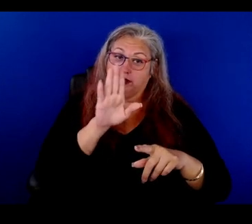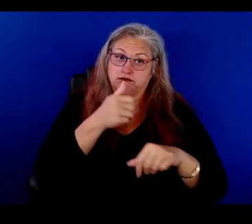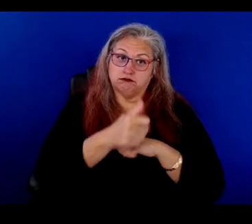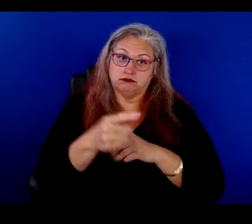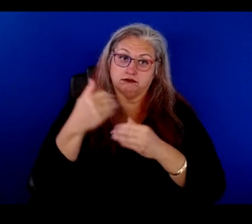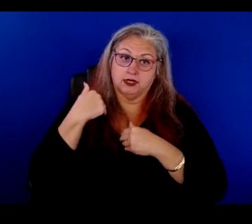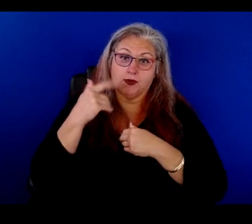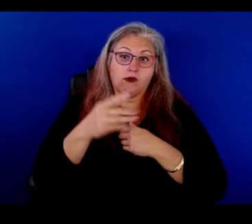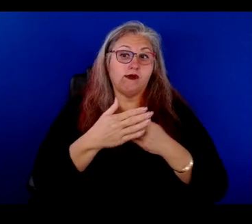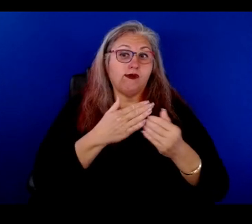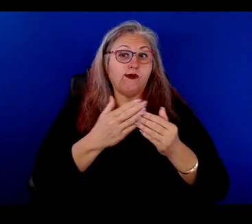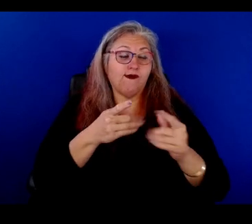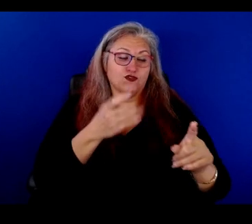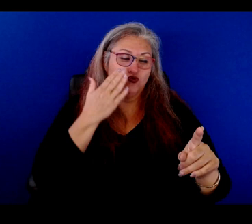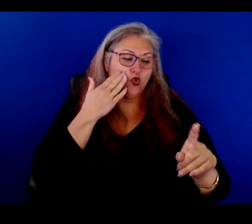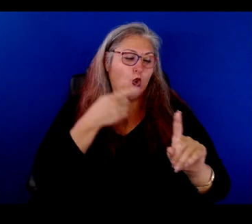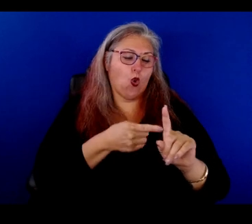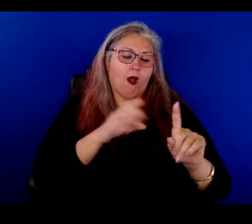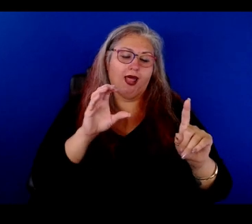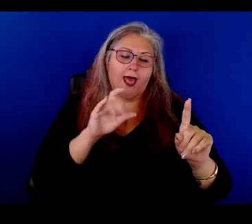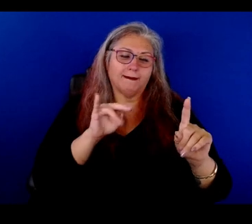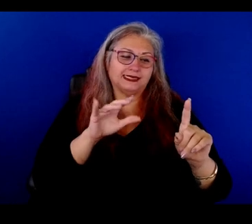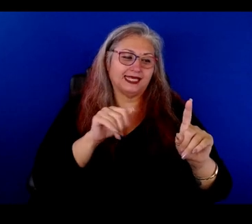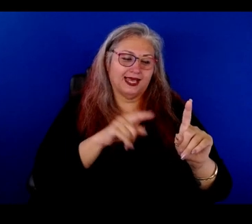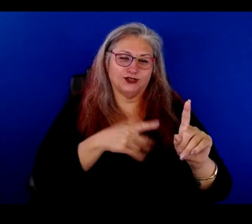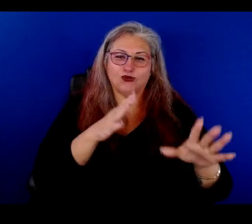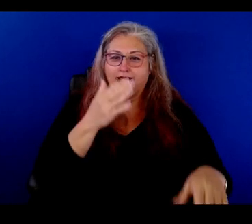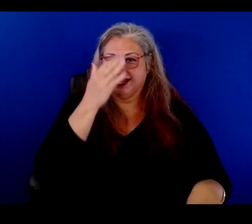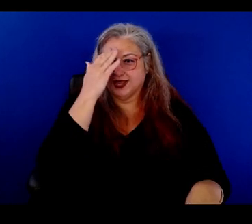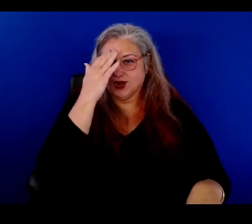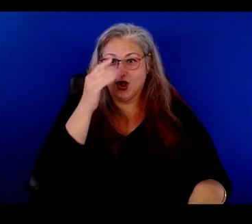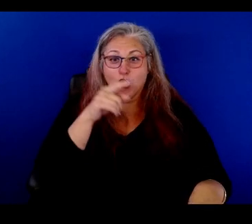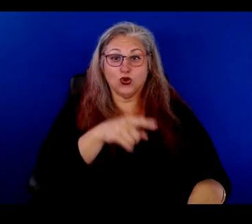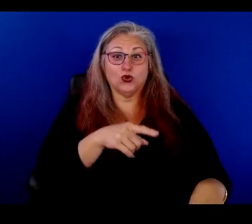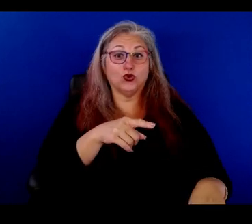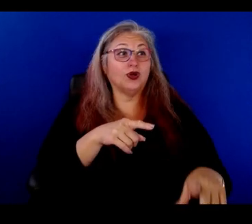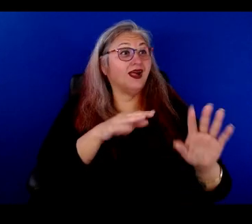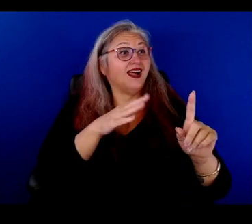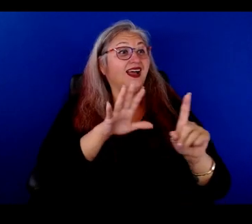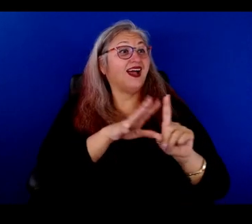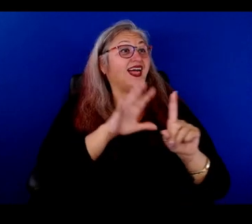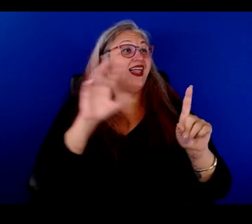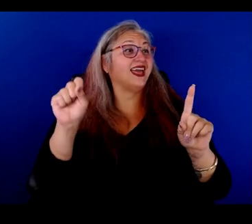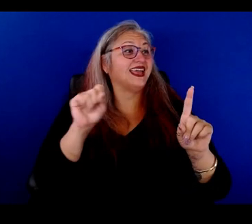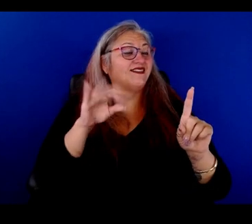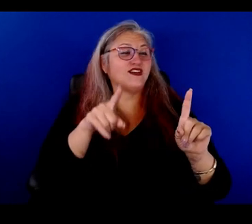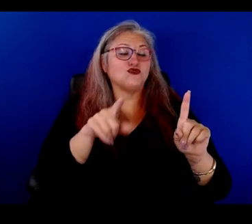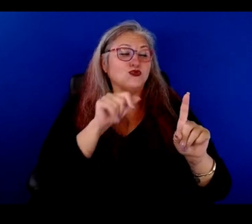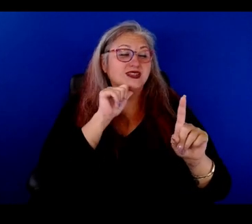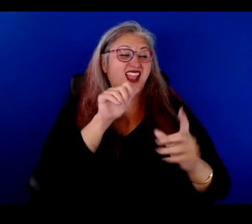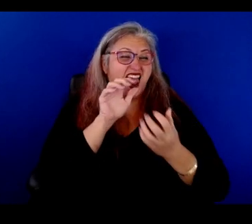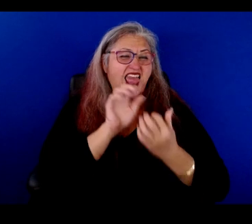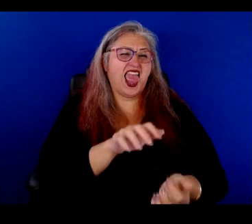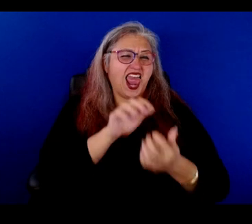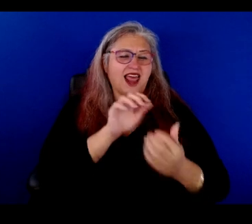for. Because anyone who knows Clemencia knows that you can't leave her presence without busting a gut